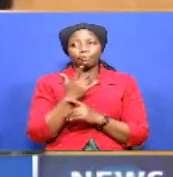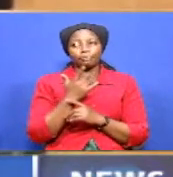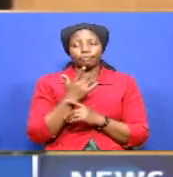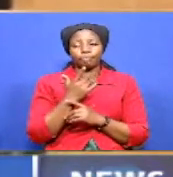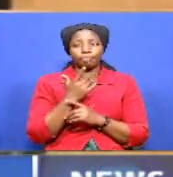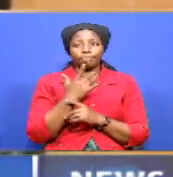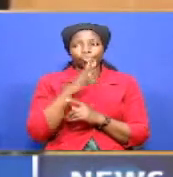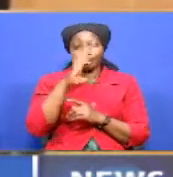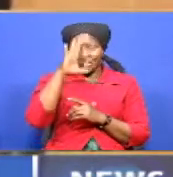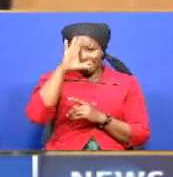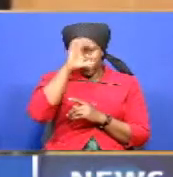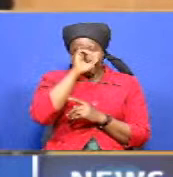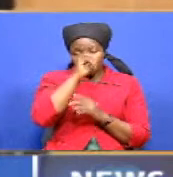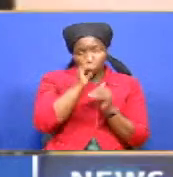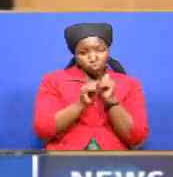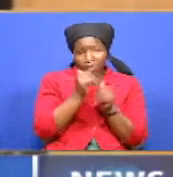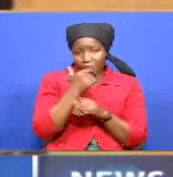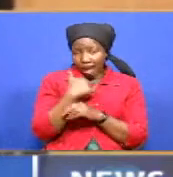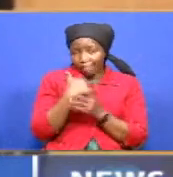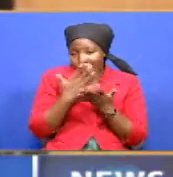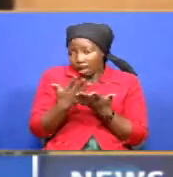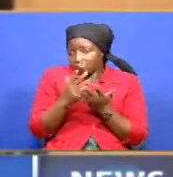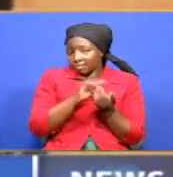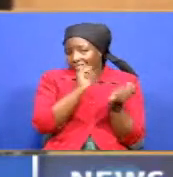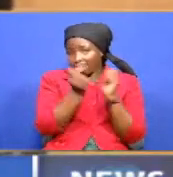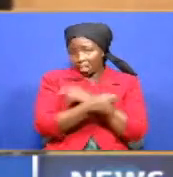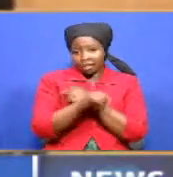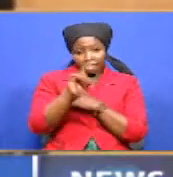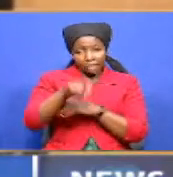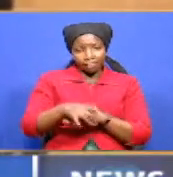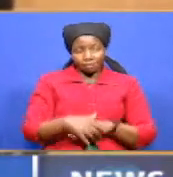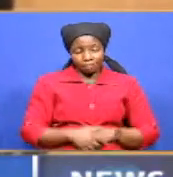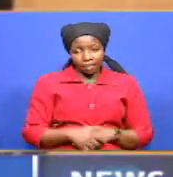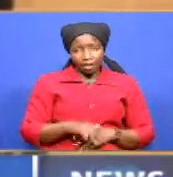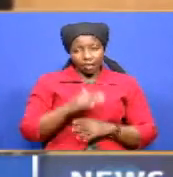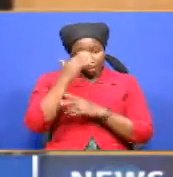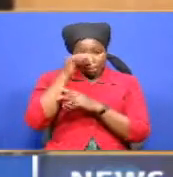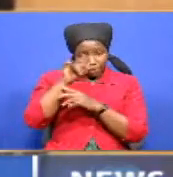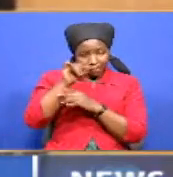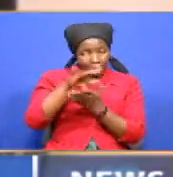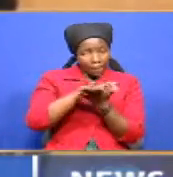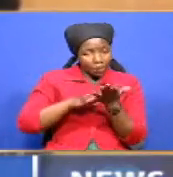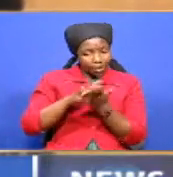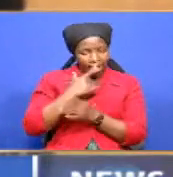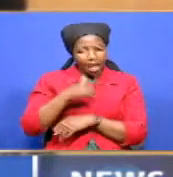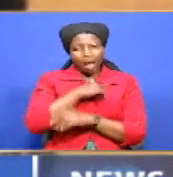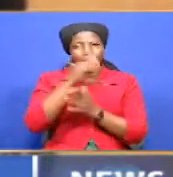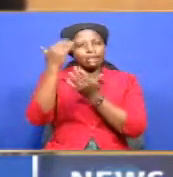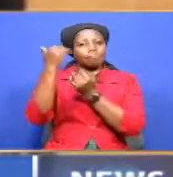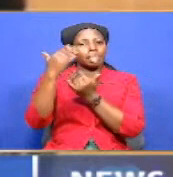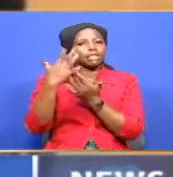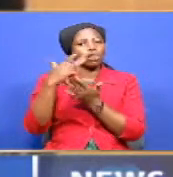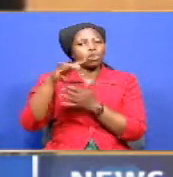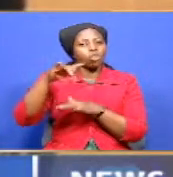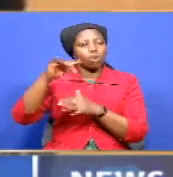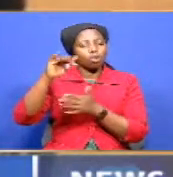and the assumptions that we put in place are now going to change and it's on this basis that we expect low revenue